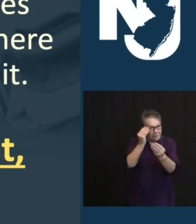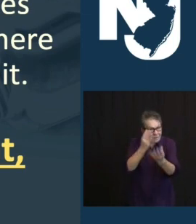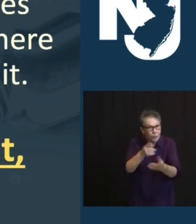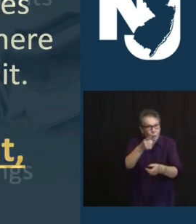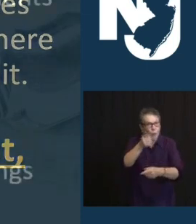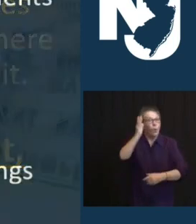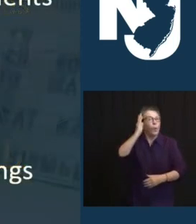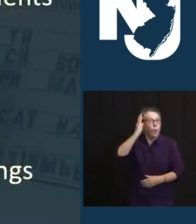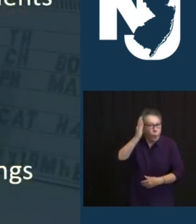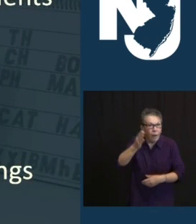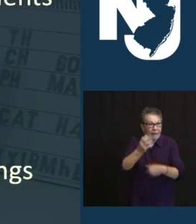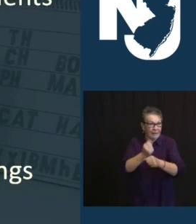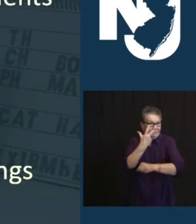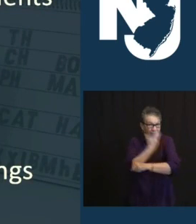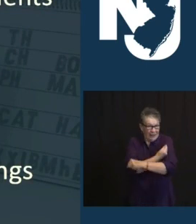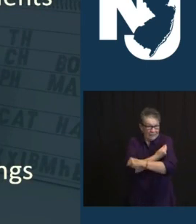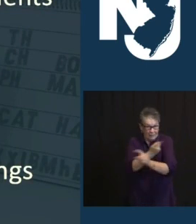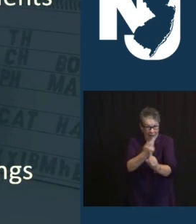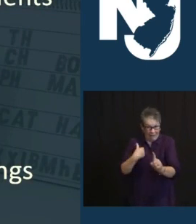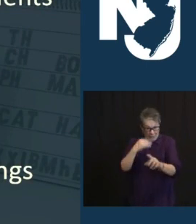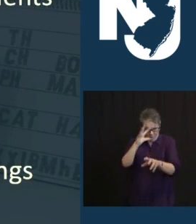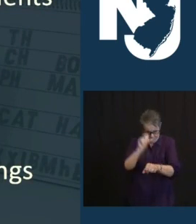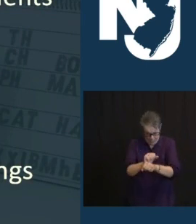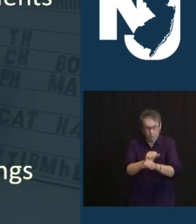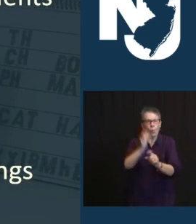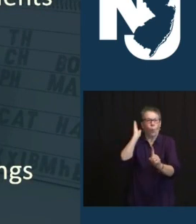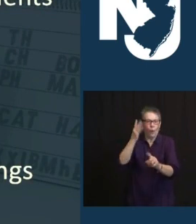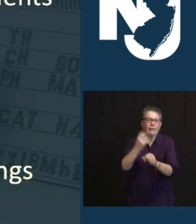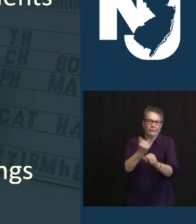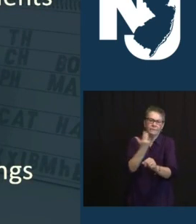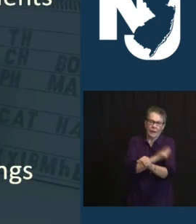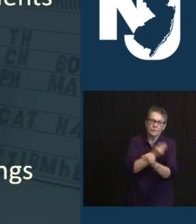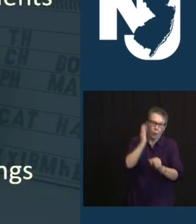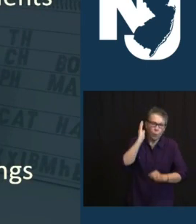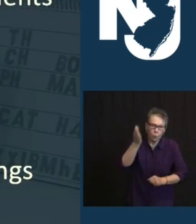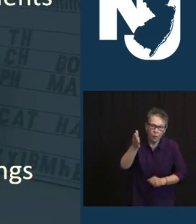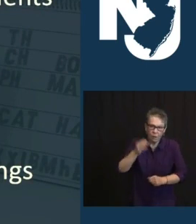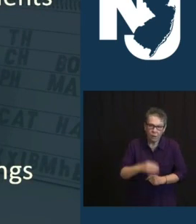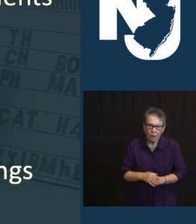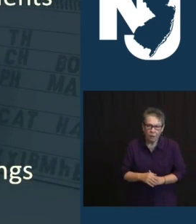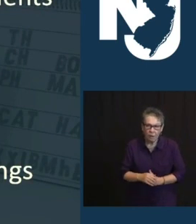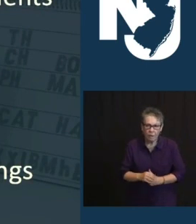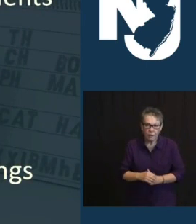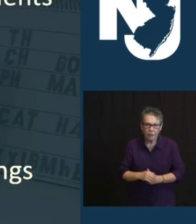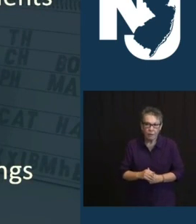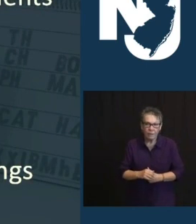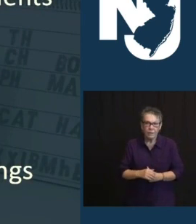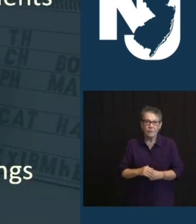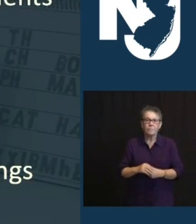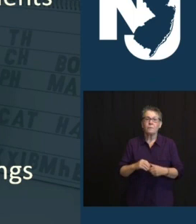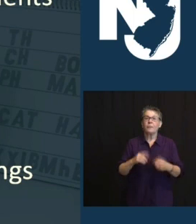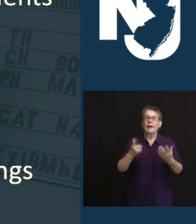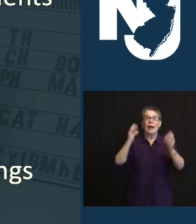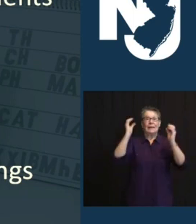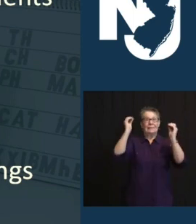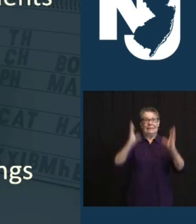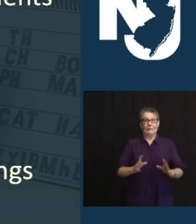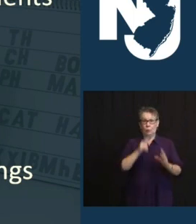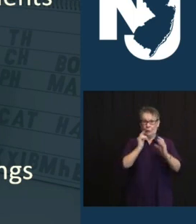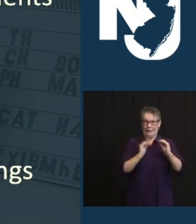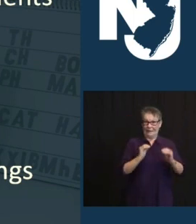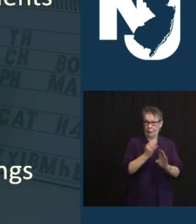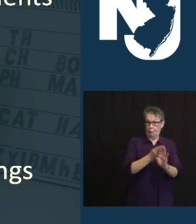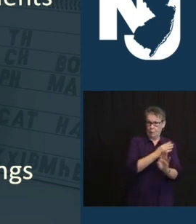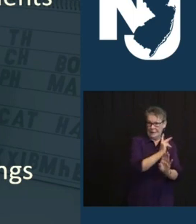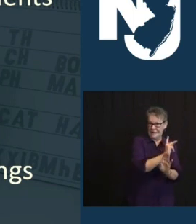MENTIONED, OUR PRE-K THROUGH 12 EDUCATORS WILL BE ELIGIBLE FOR THEIR VACCINATION STARTING MARCH 15TH. THAT'S ASSUMING THAT YOU'RE NOT ALREADY